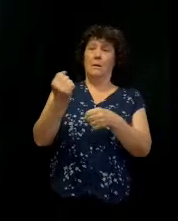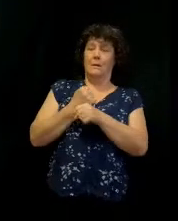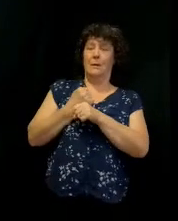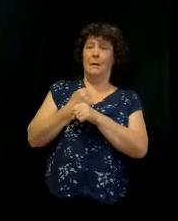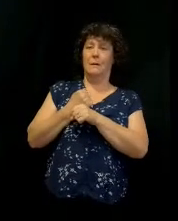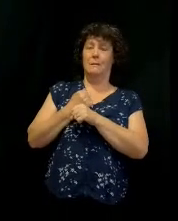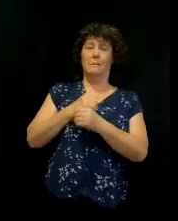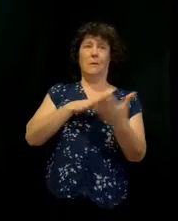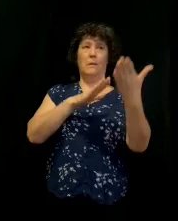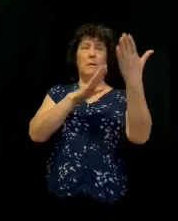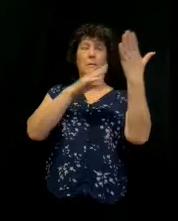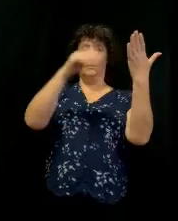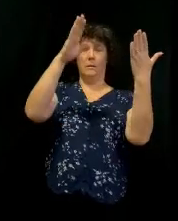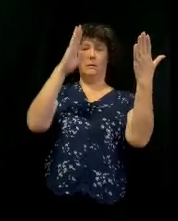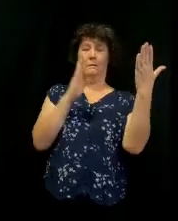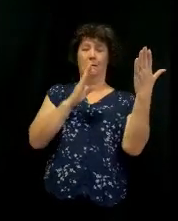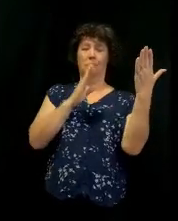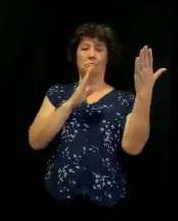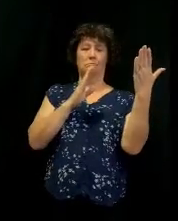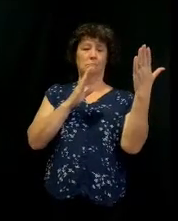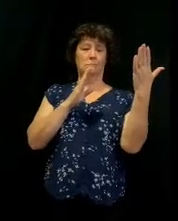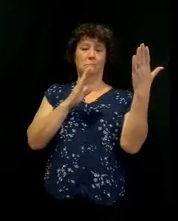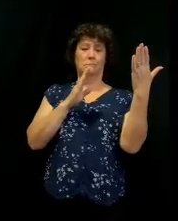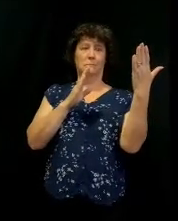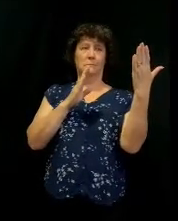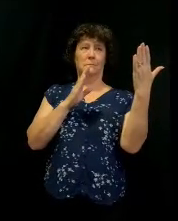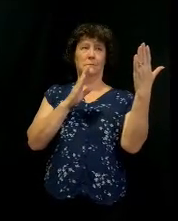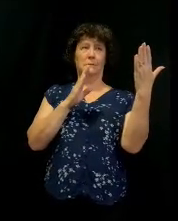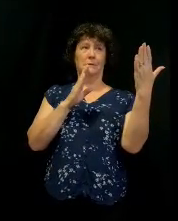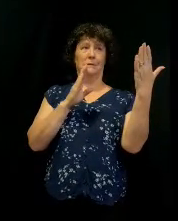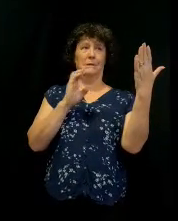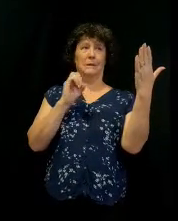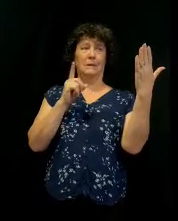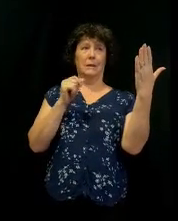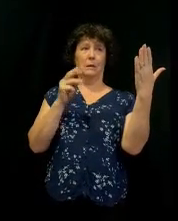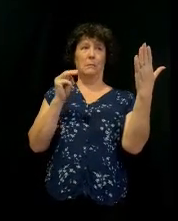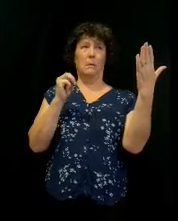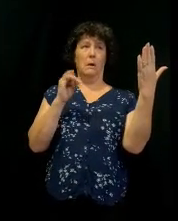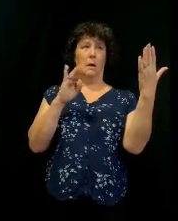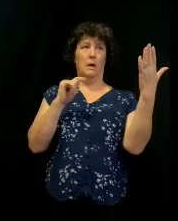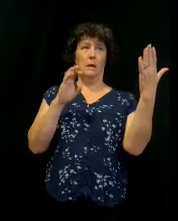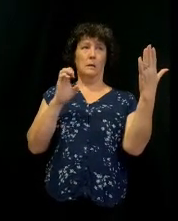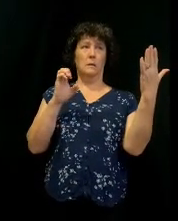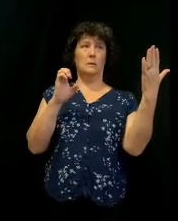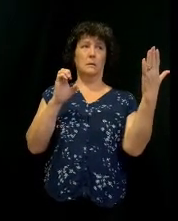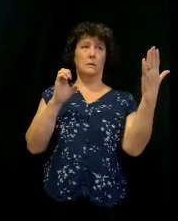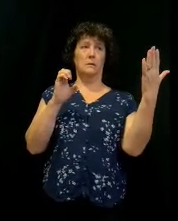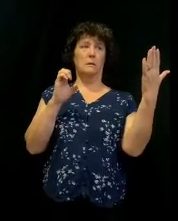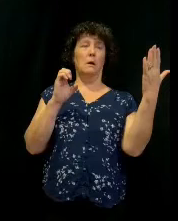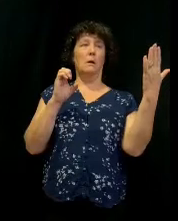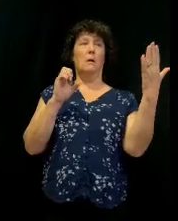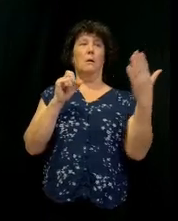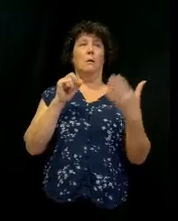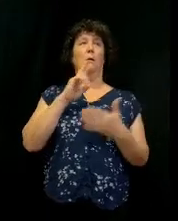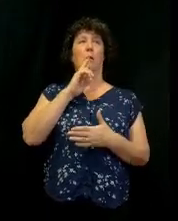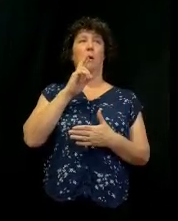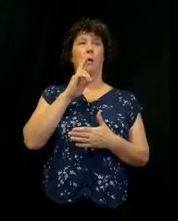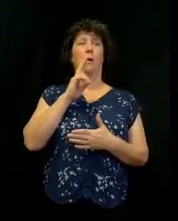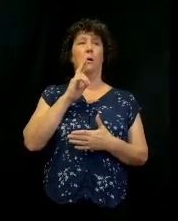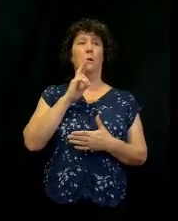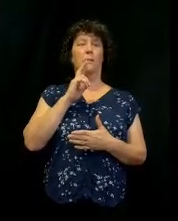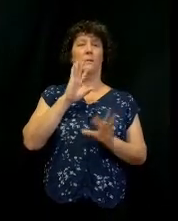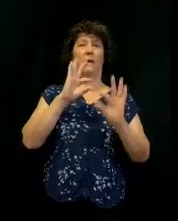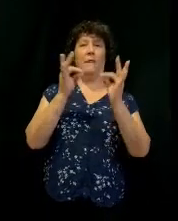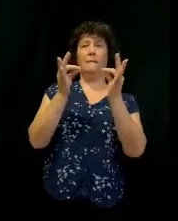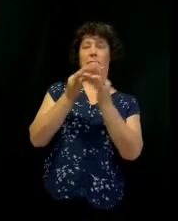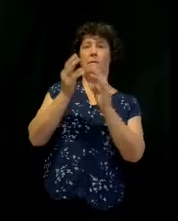It's as evangelism attached to it. The Edomites are the ancestors or